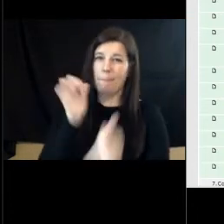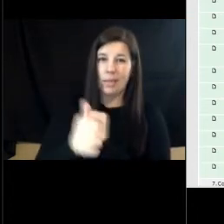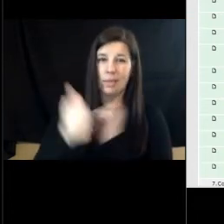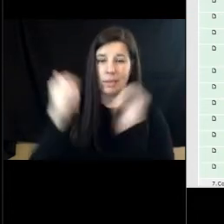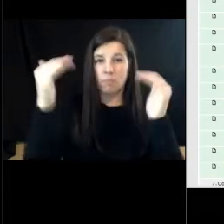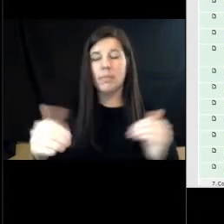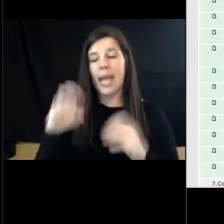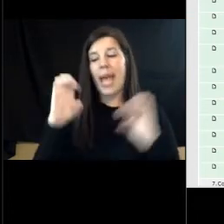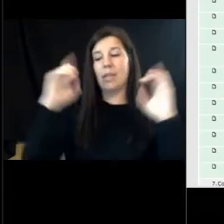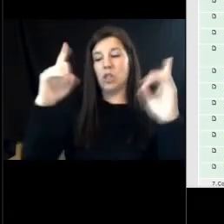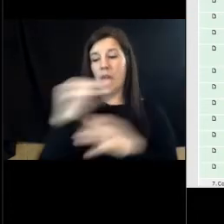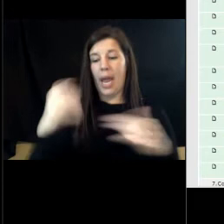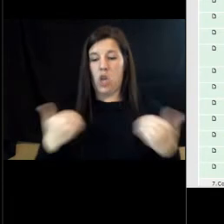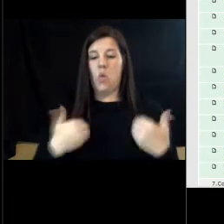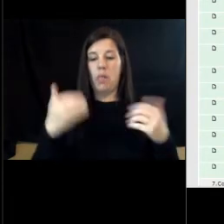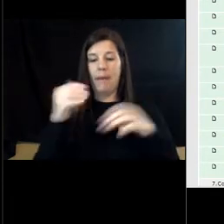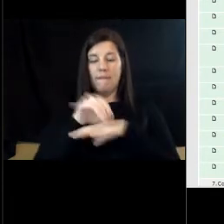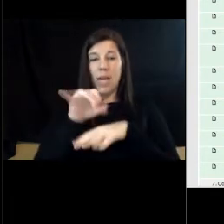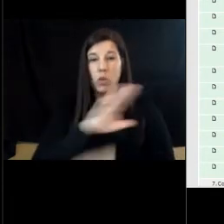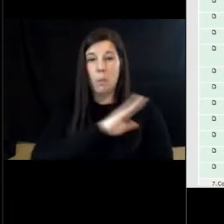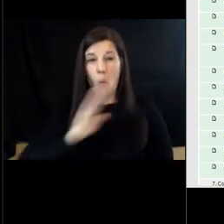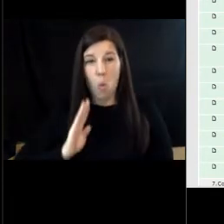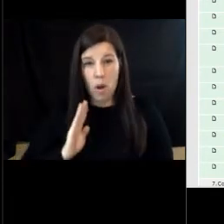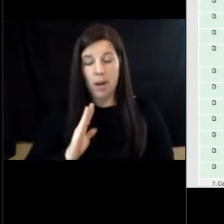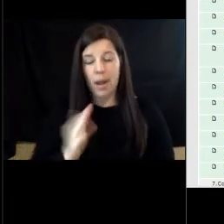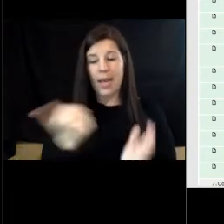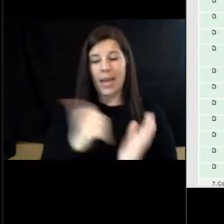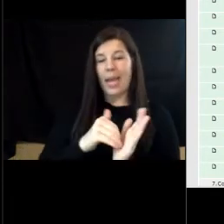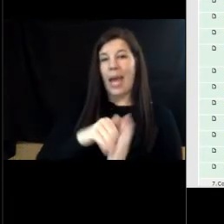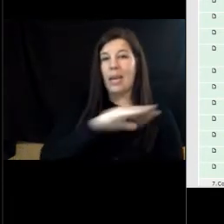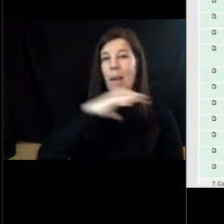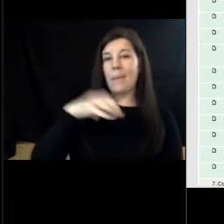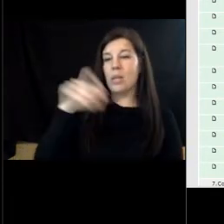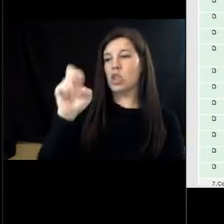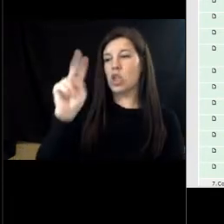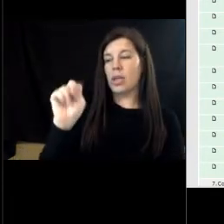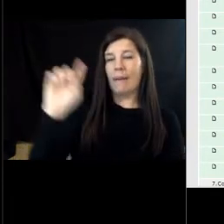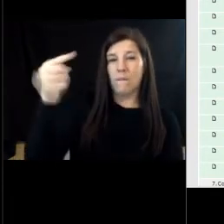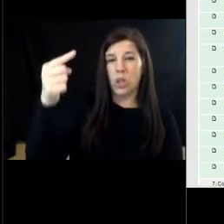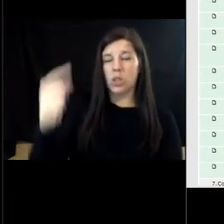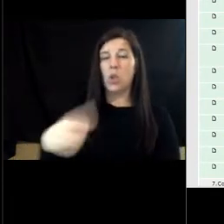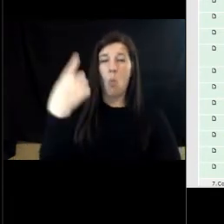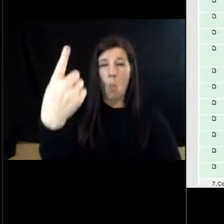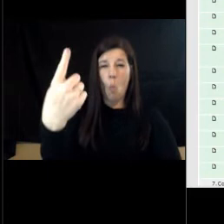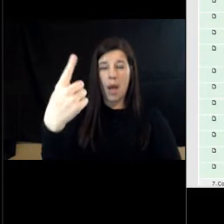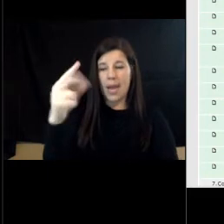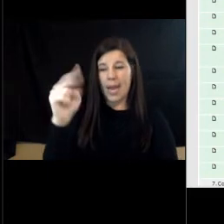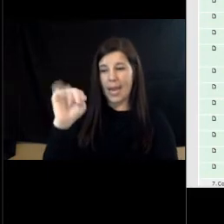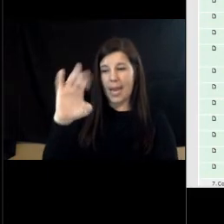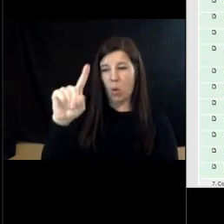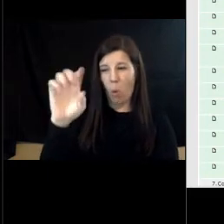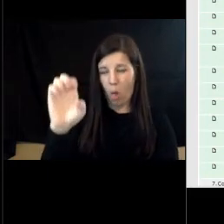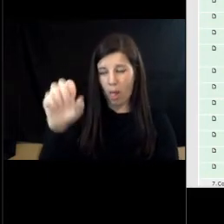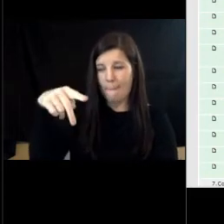education and youth advisory board again commissioner turkin you are first we have one applicant nicole pardo excuse me padro